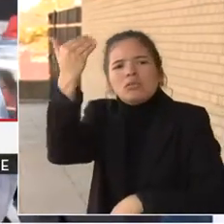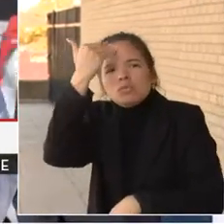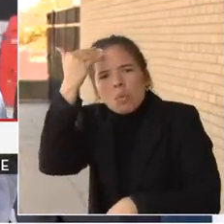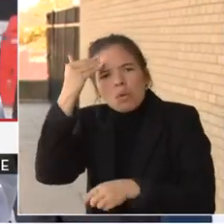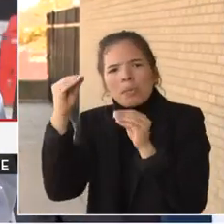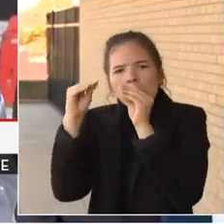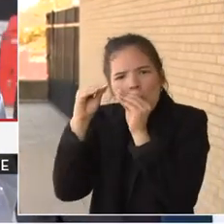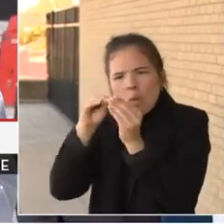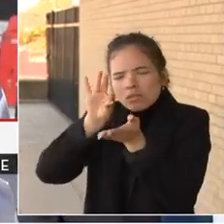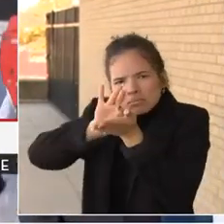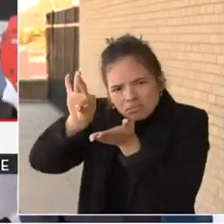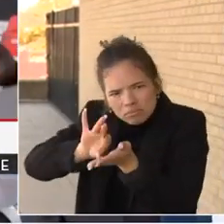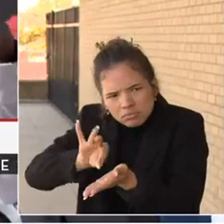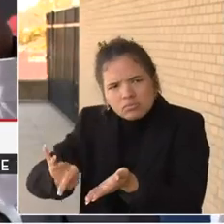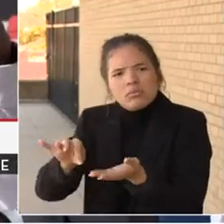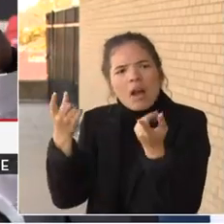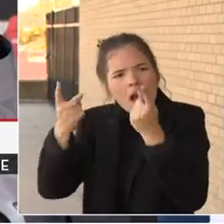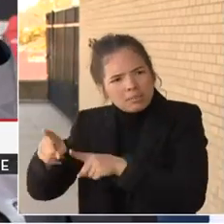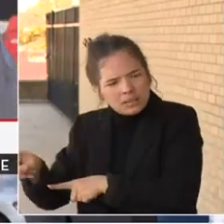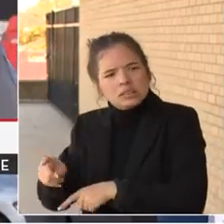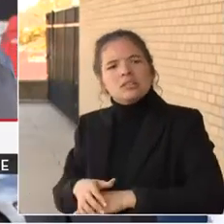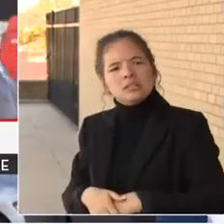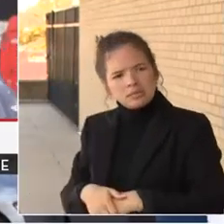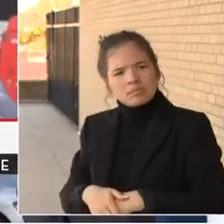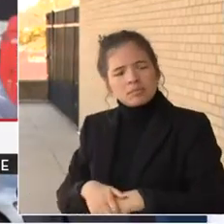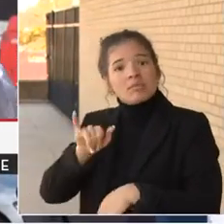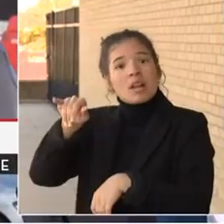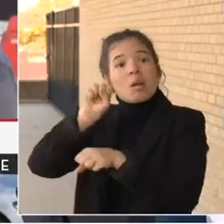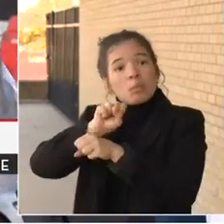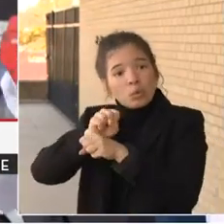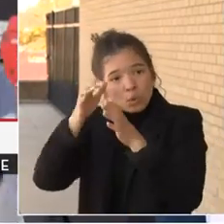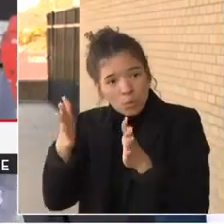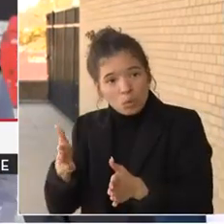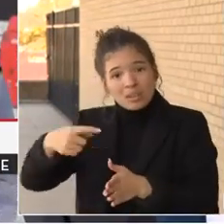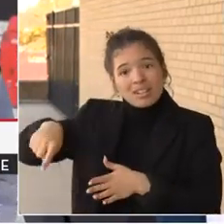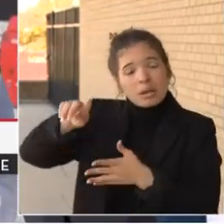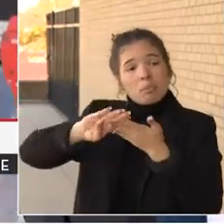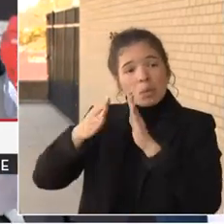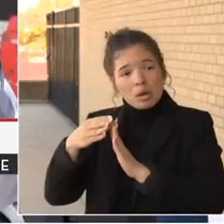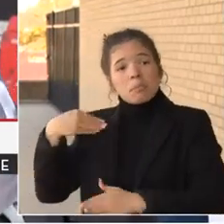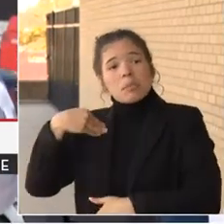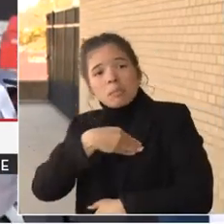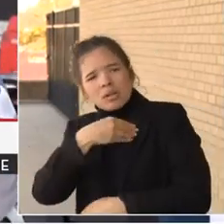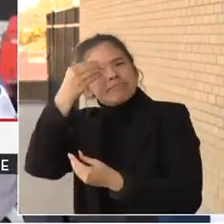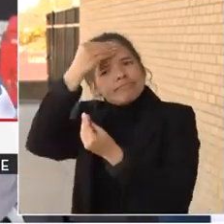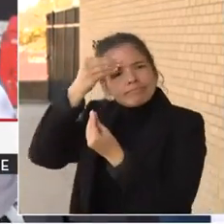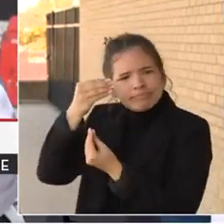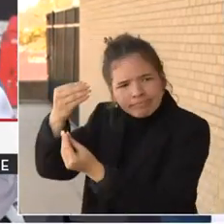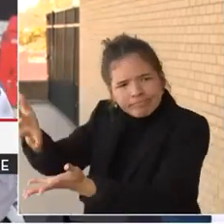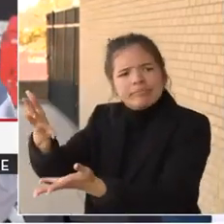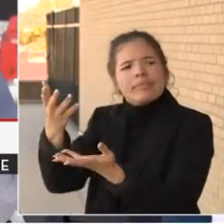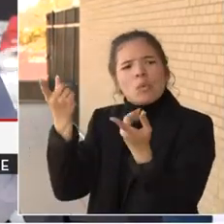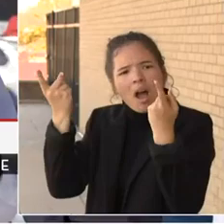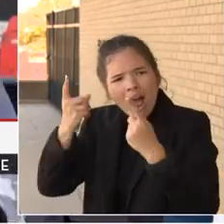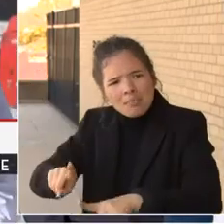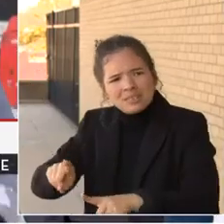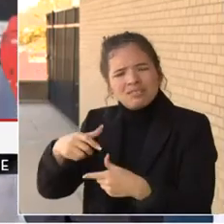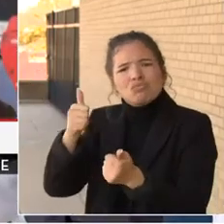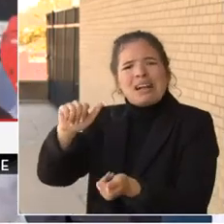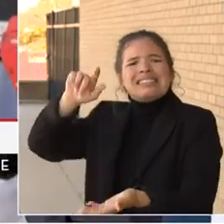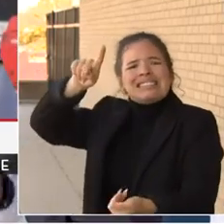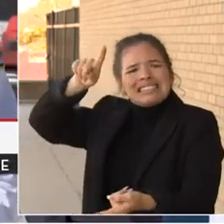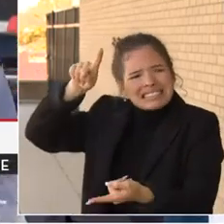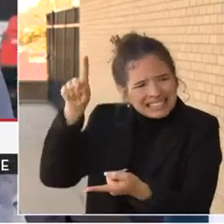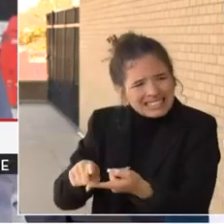that we continue to work with community members to let them know where things are occurring and really help to try to tamper down some of the fear that